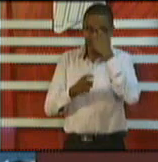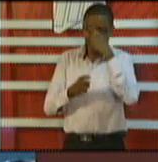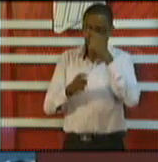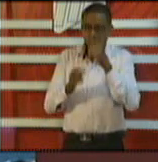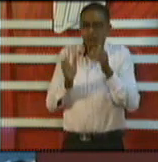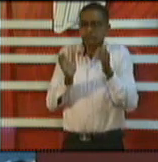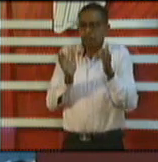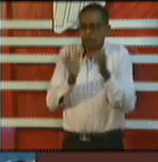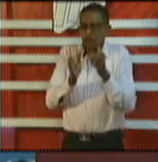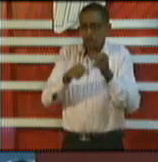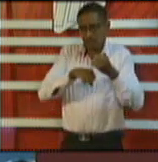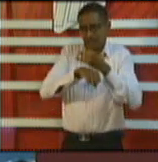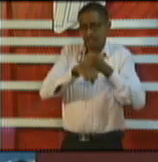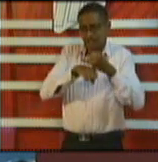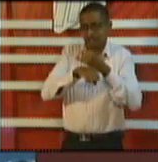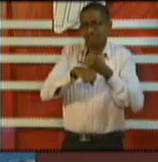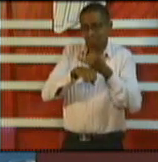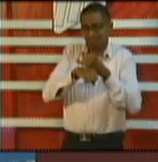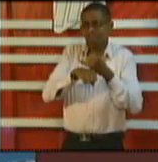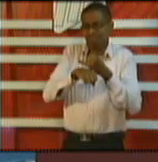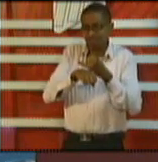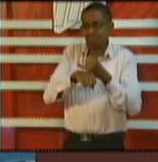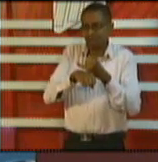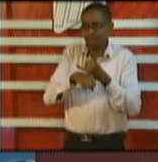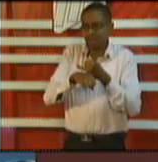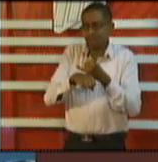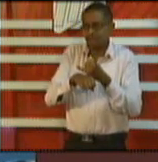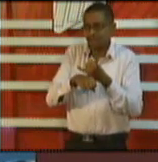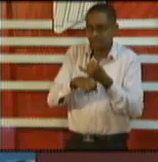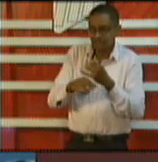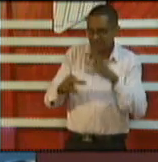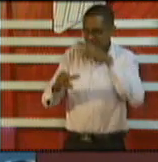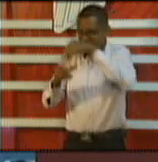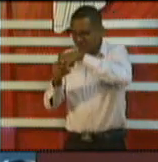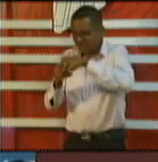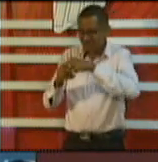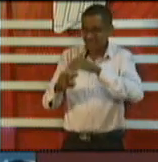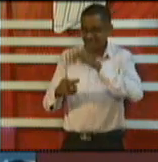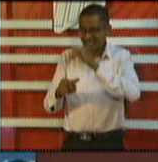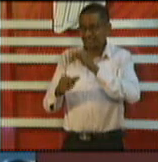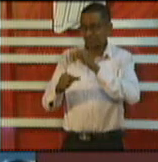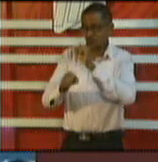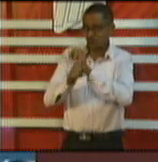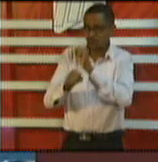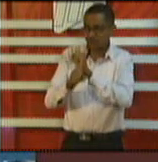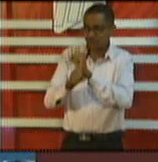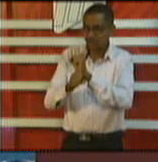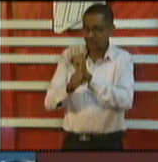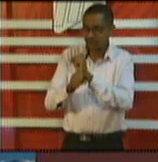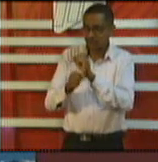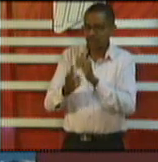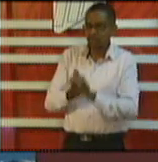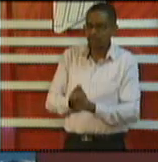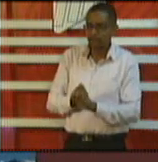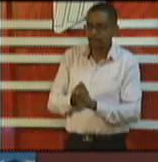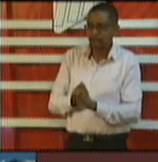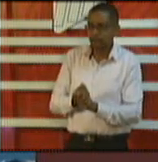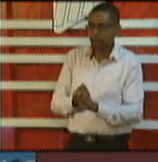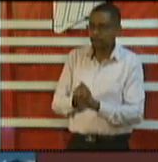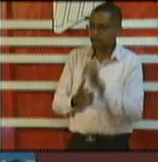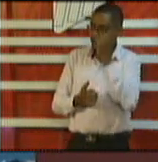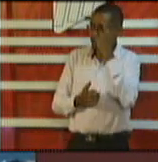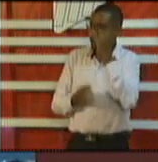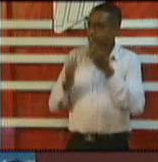state to be honest to be part of such trials unless we have gone away into phase four of those trials